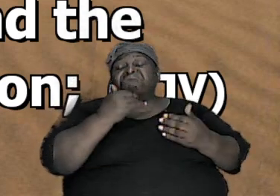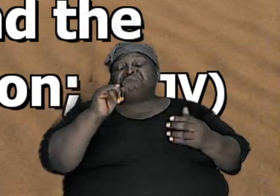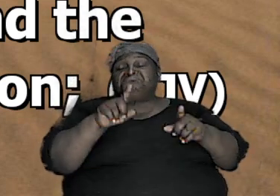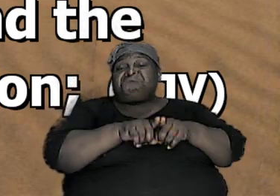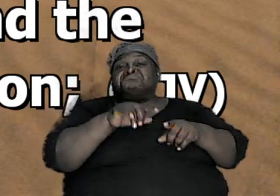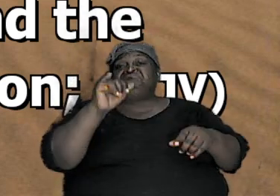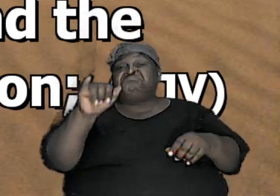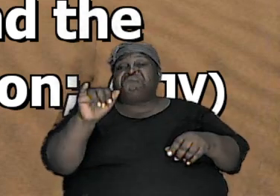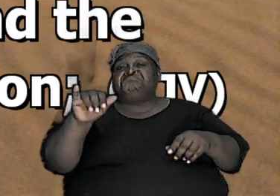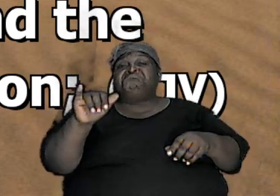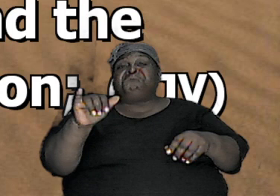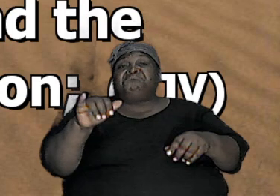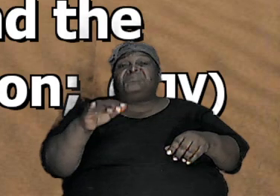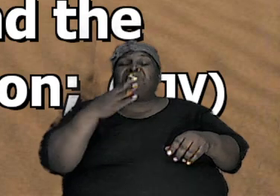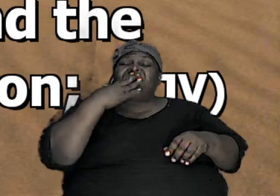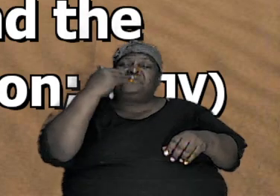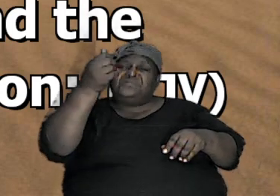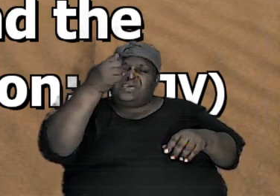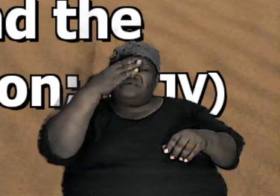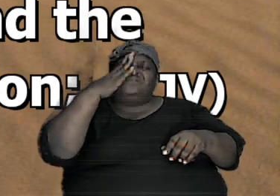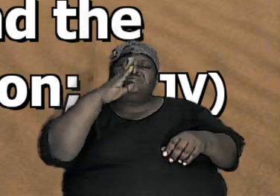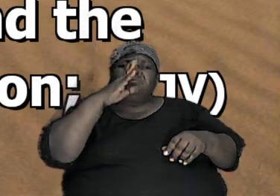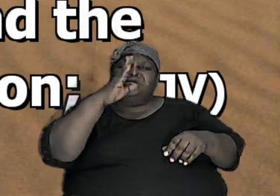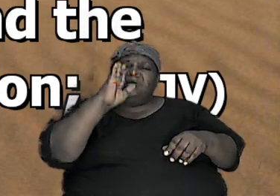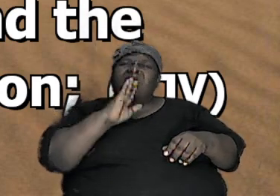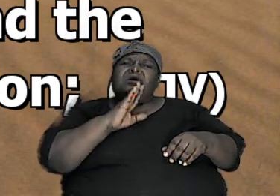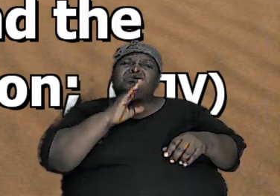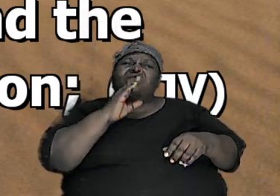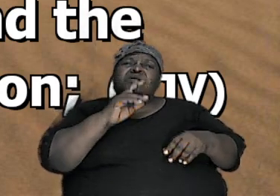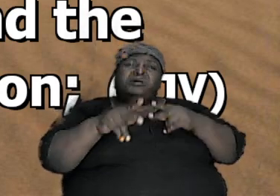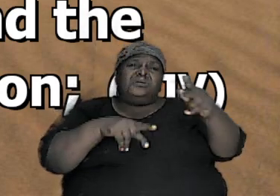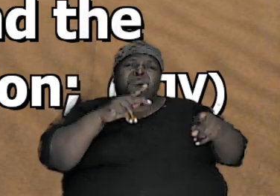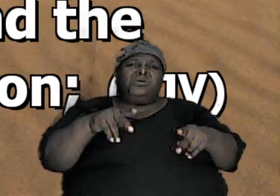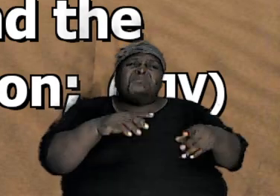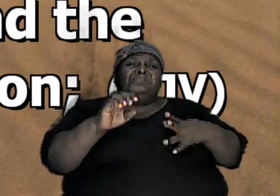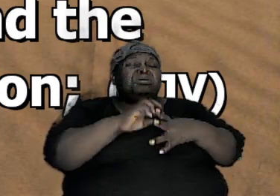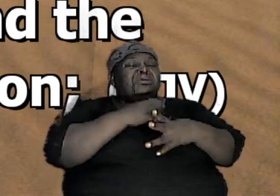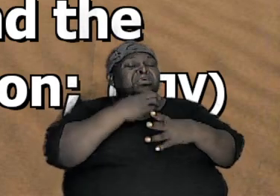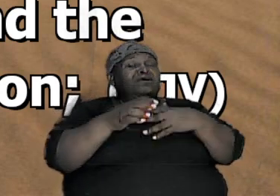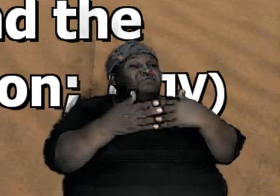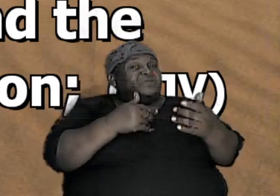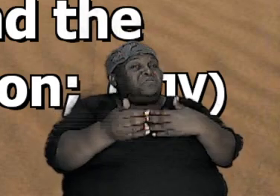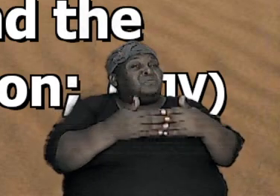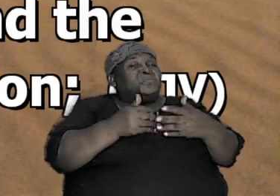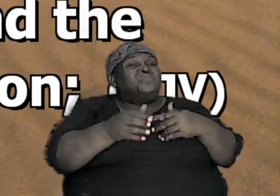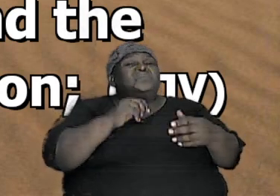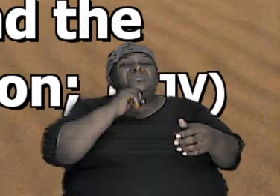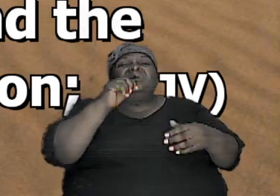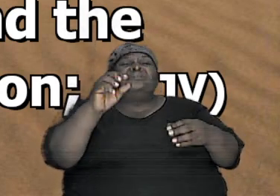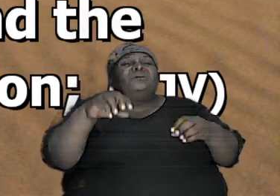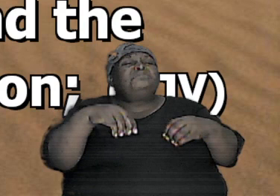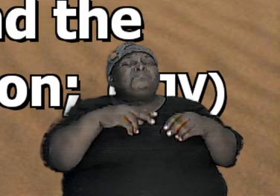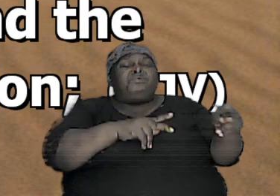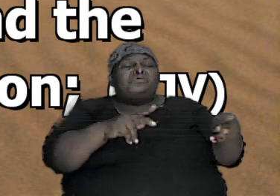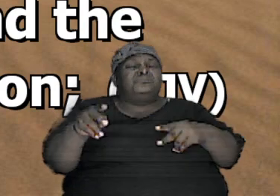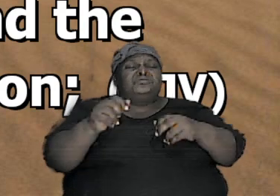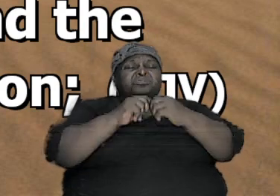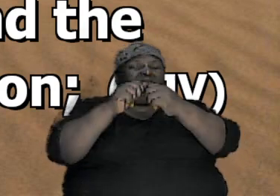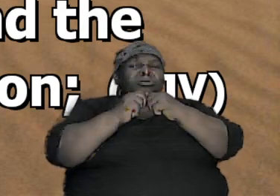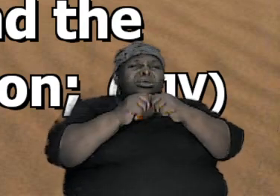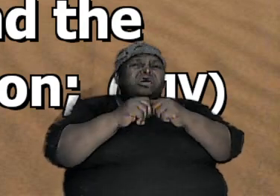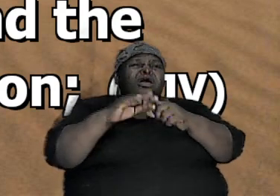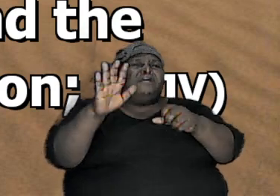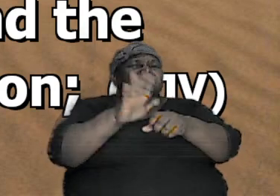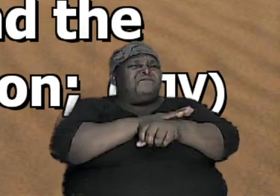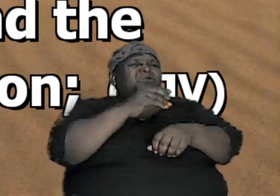and I am thankful to God that we have people who even though they might not be able to put it together and to fully